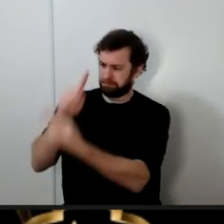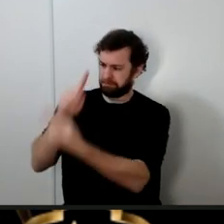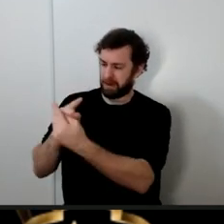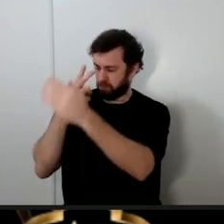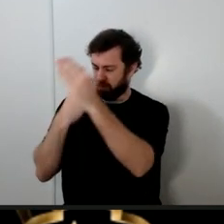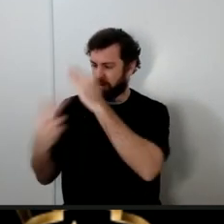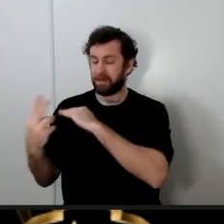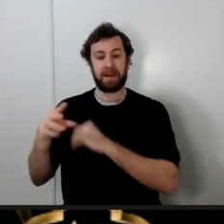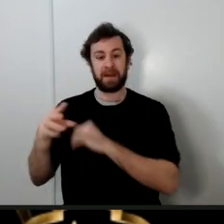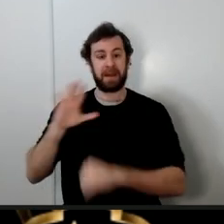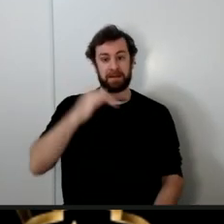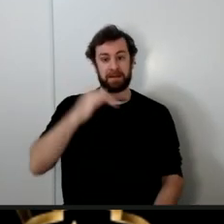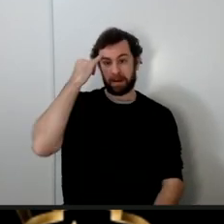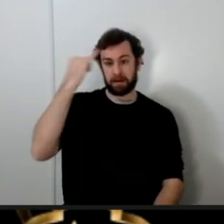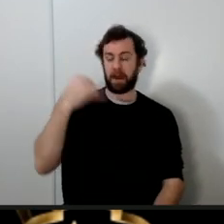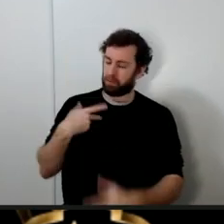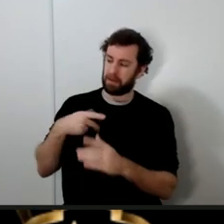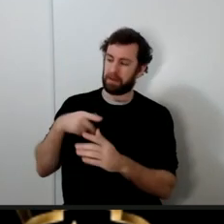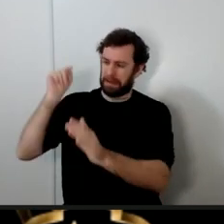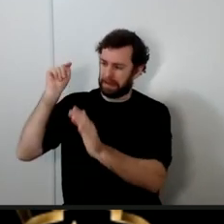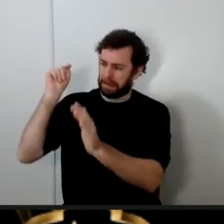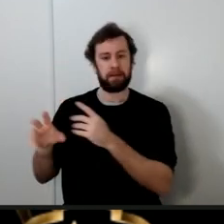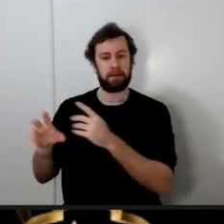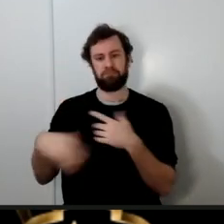idea was let me kill him and get rid of him